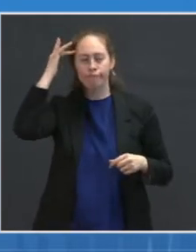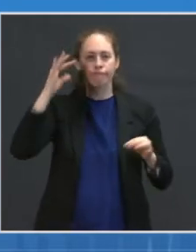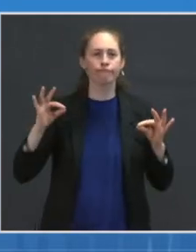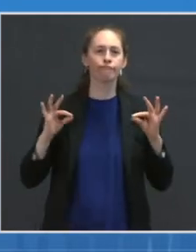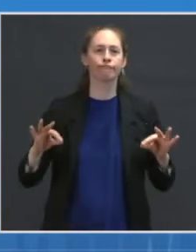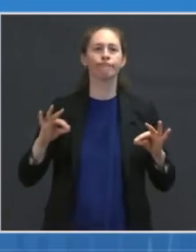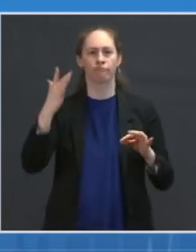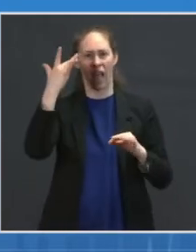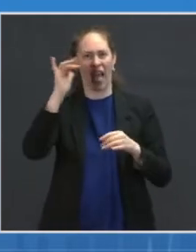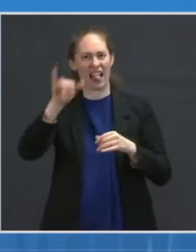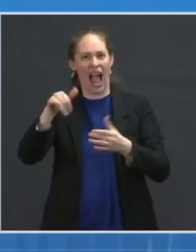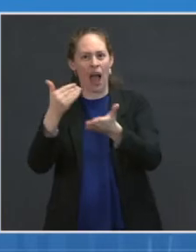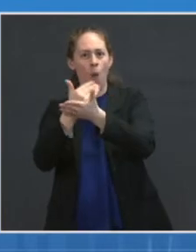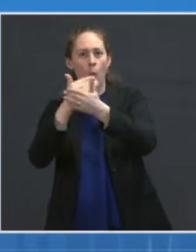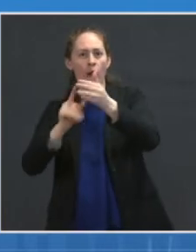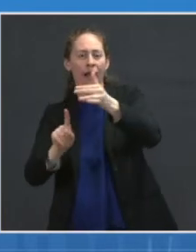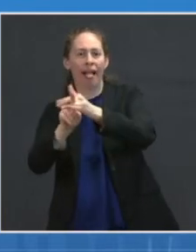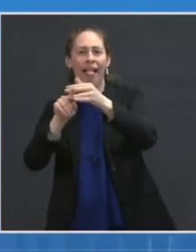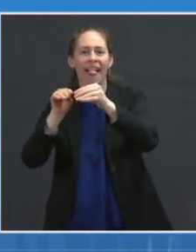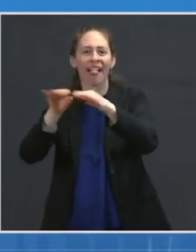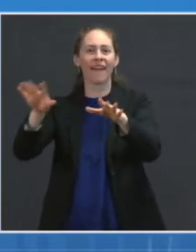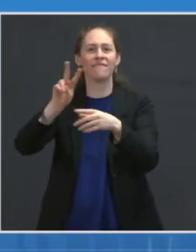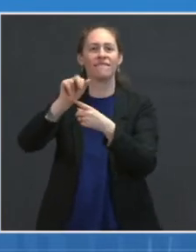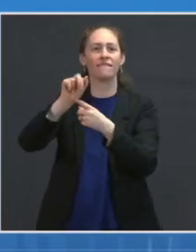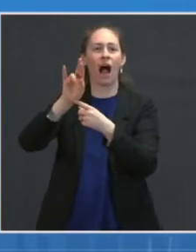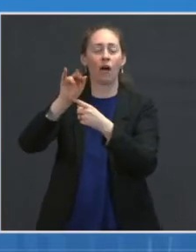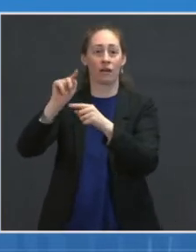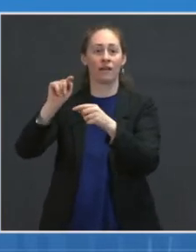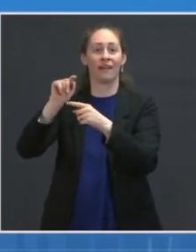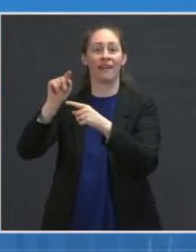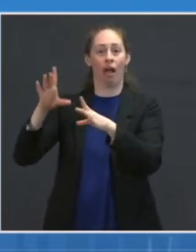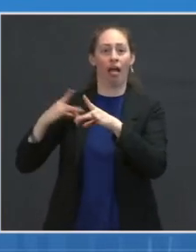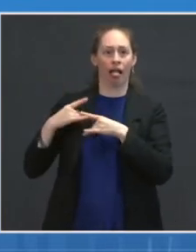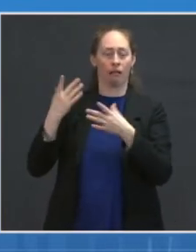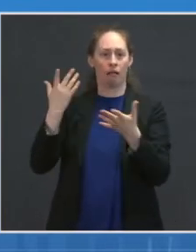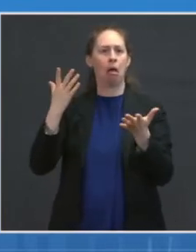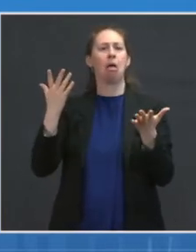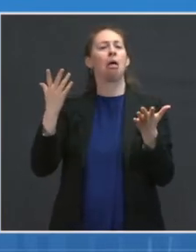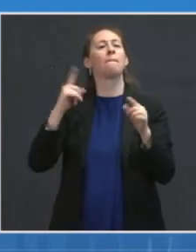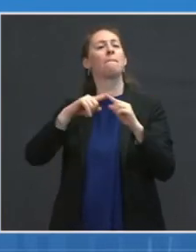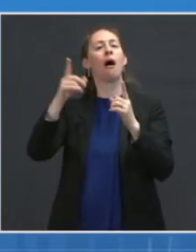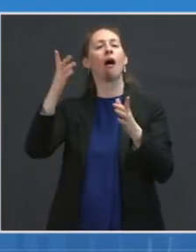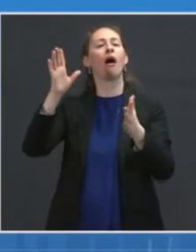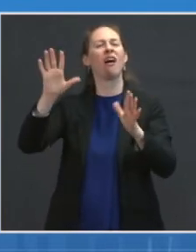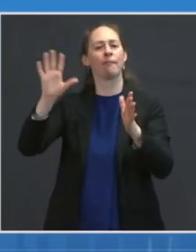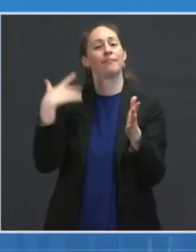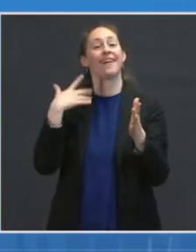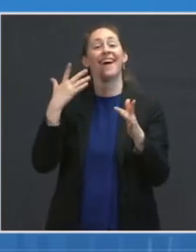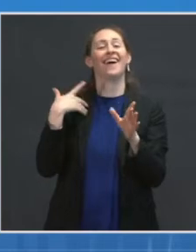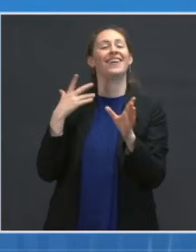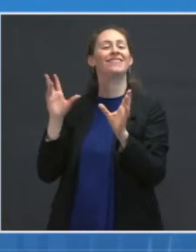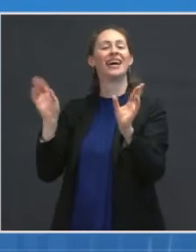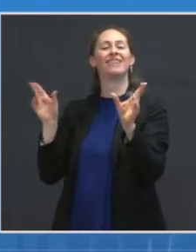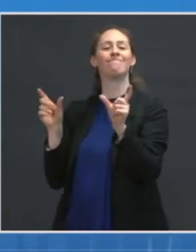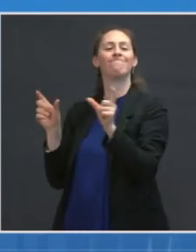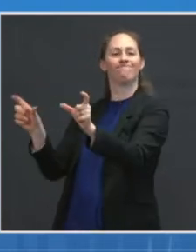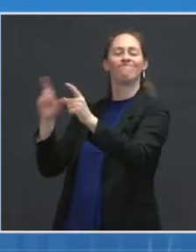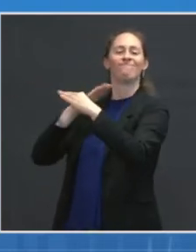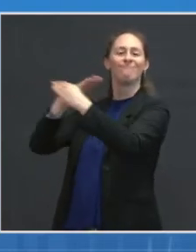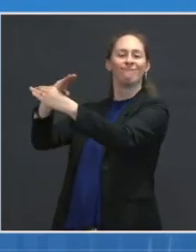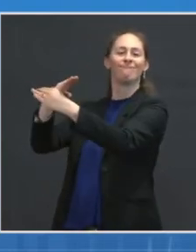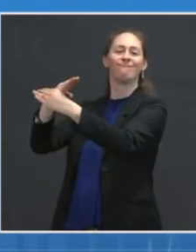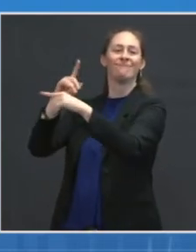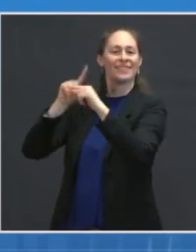a response that even if you diminish it, you don't diminish it so much to get out of the realm of protection, number one.